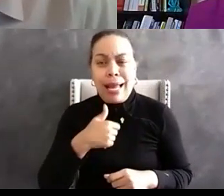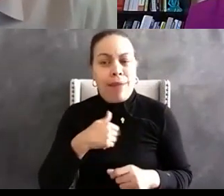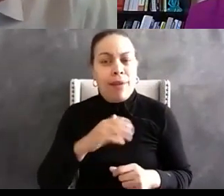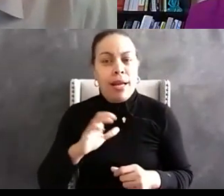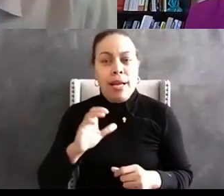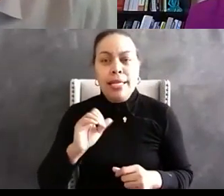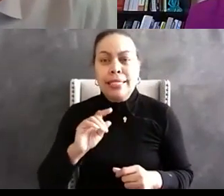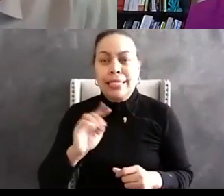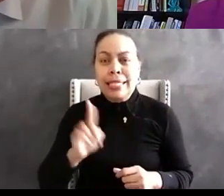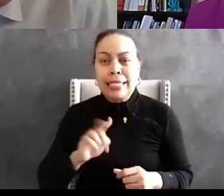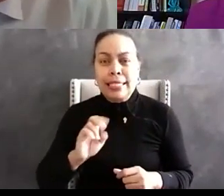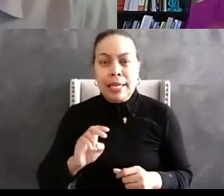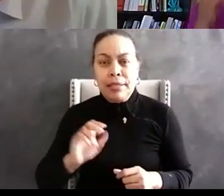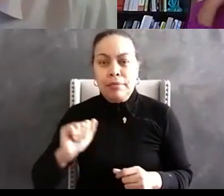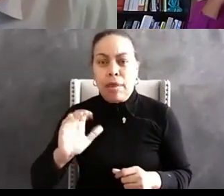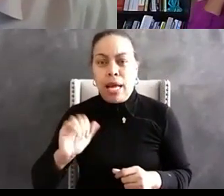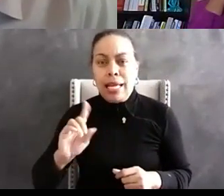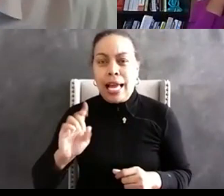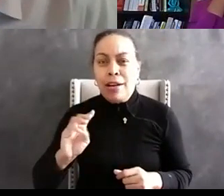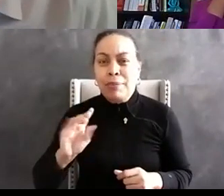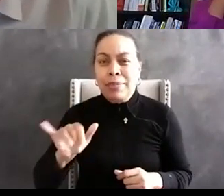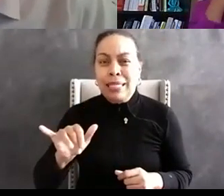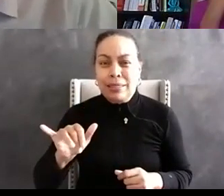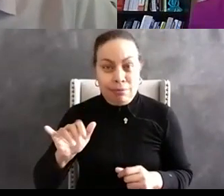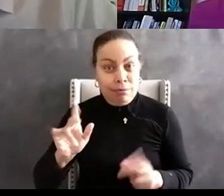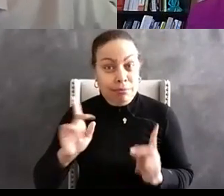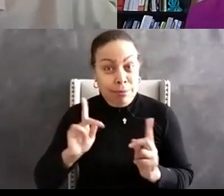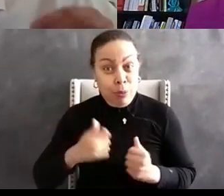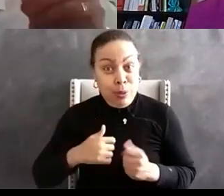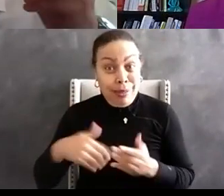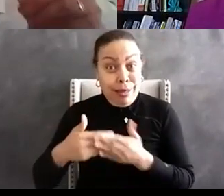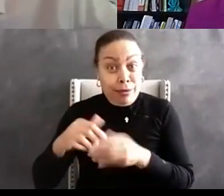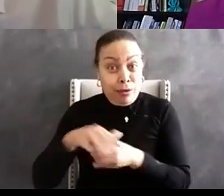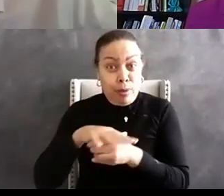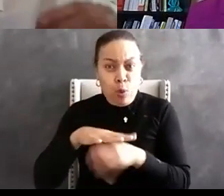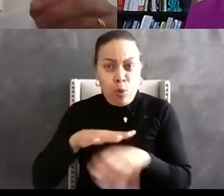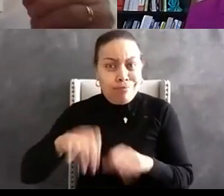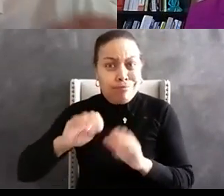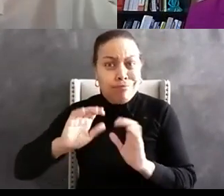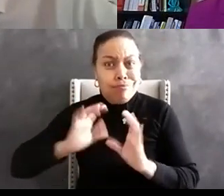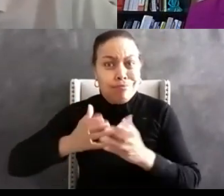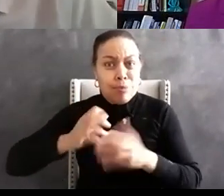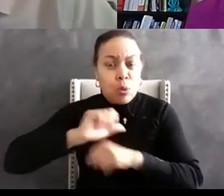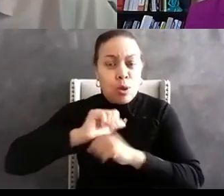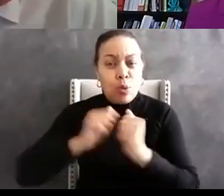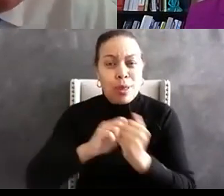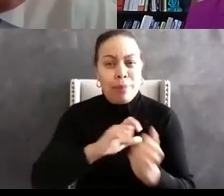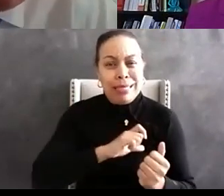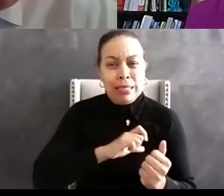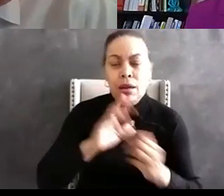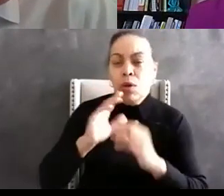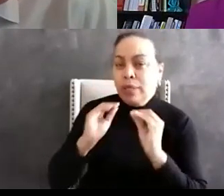academies do two things one they teach people with a you know they they teach why we do the